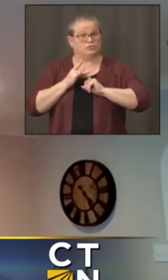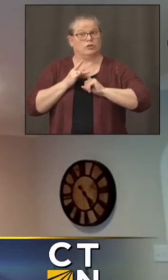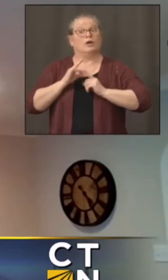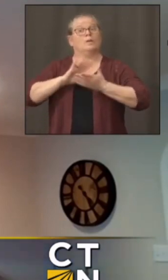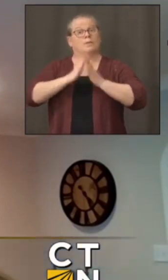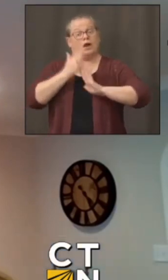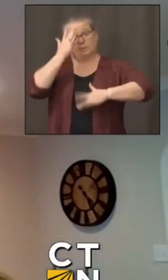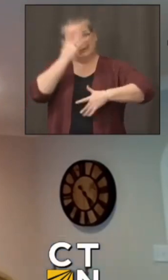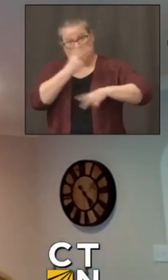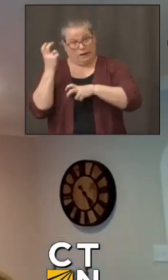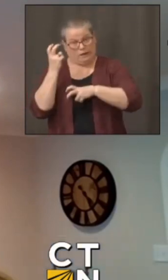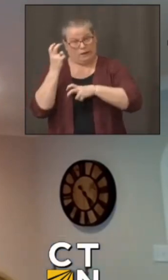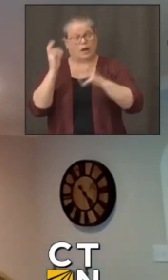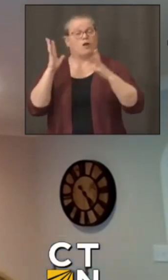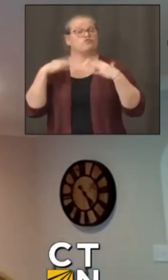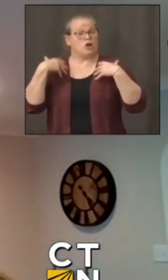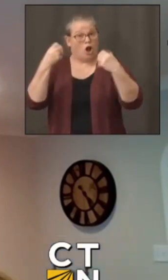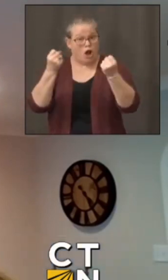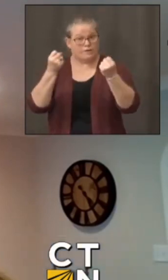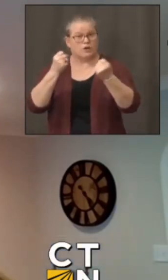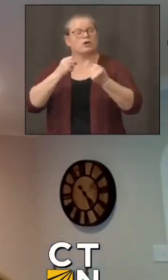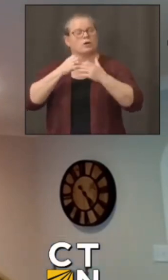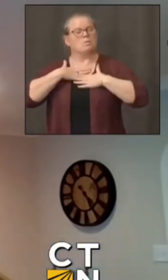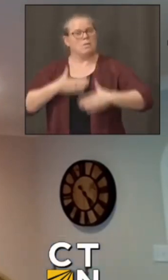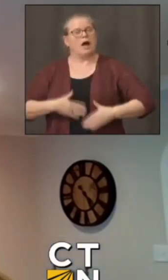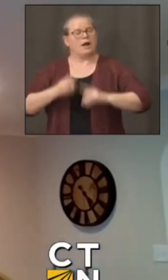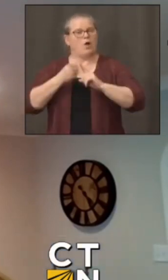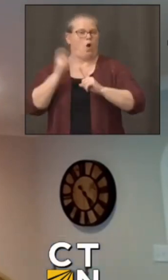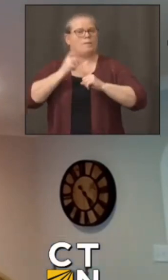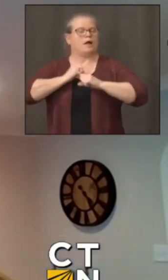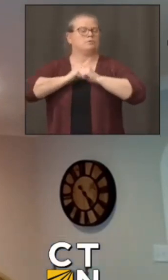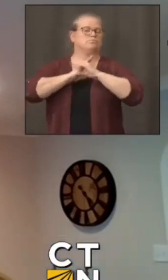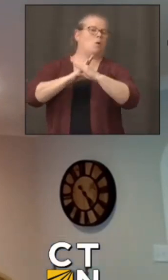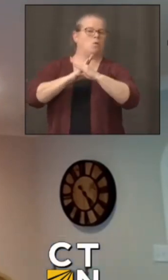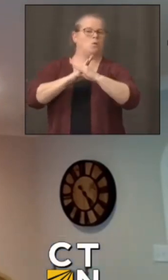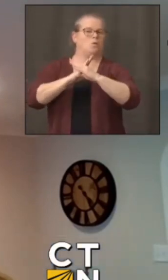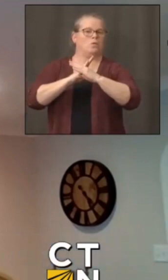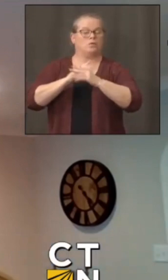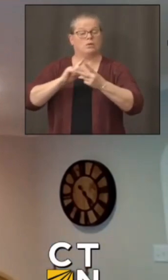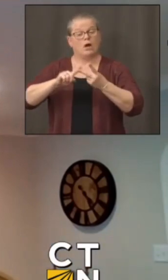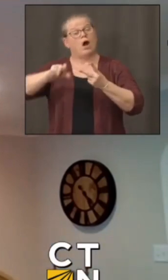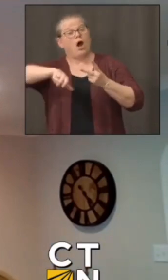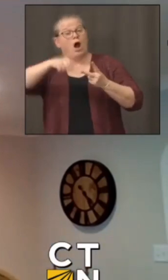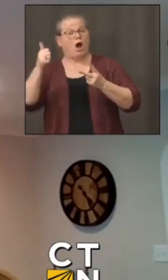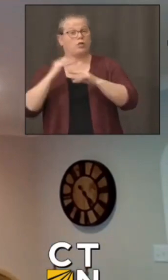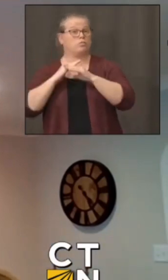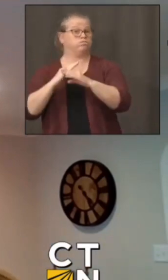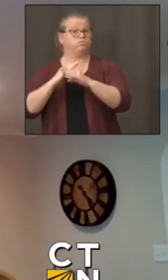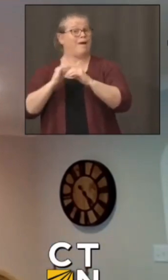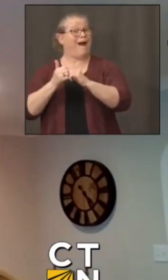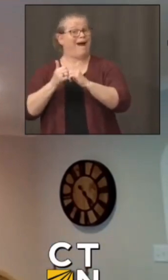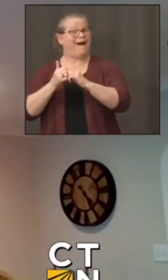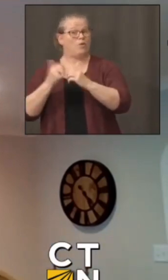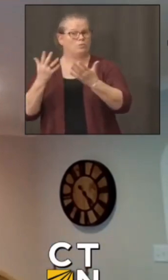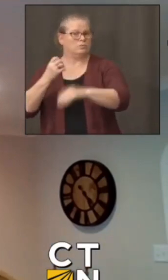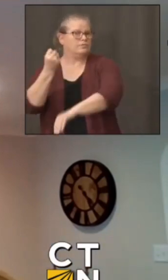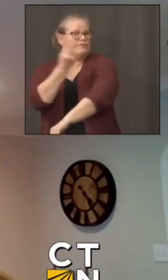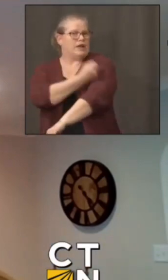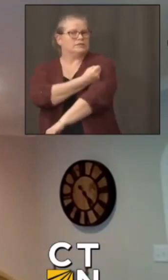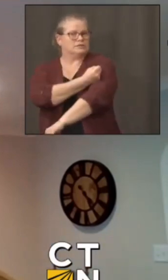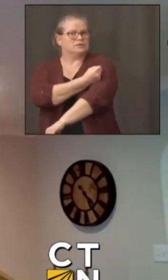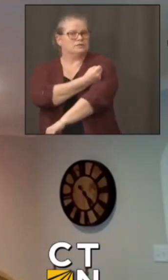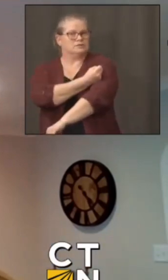and the other is by an effective vaccination um the concept of herd immunity just means